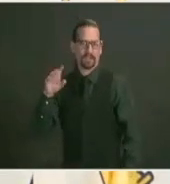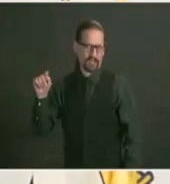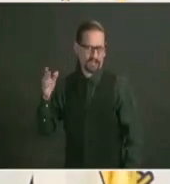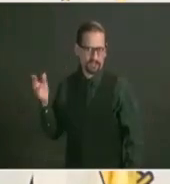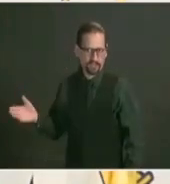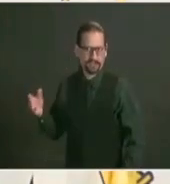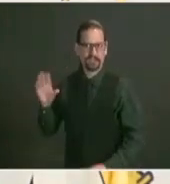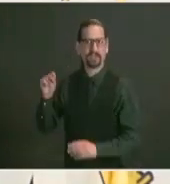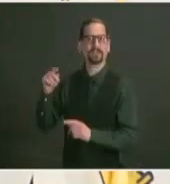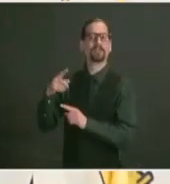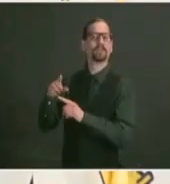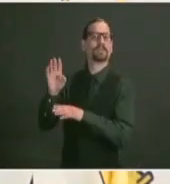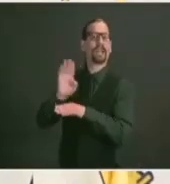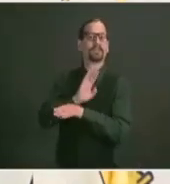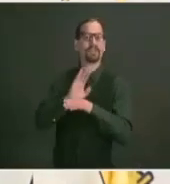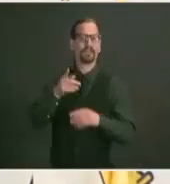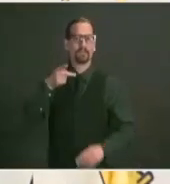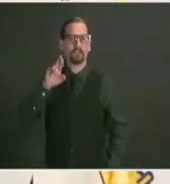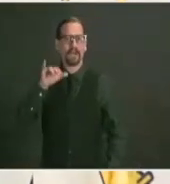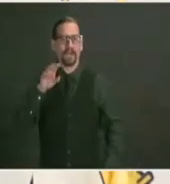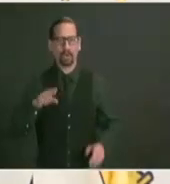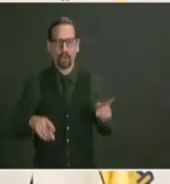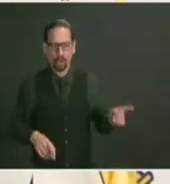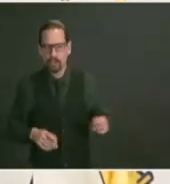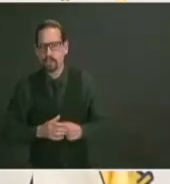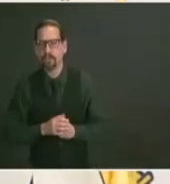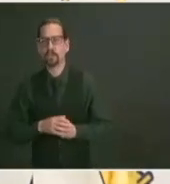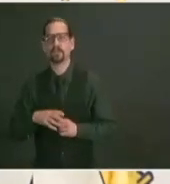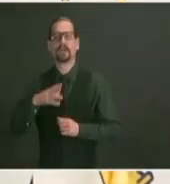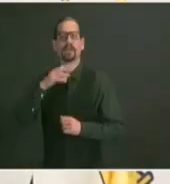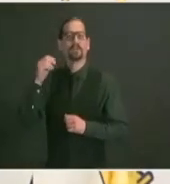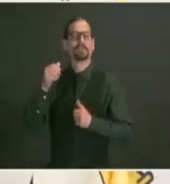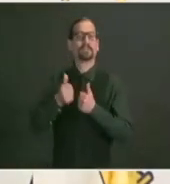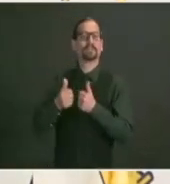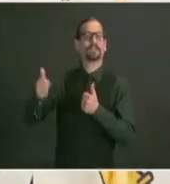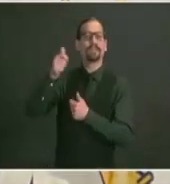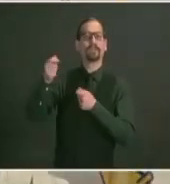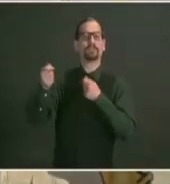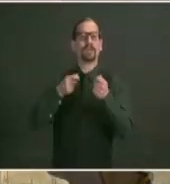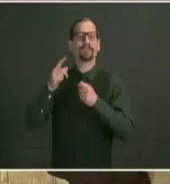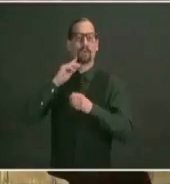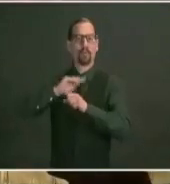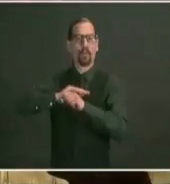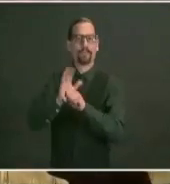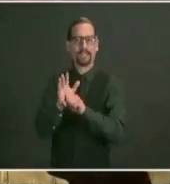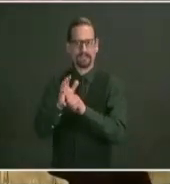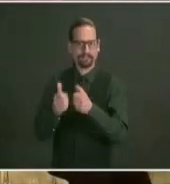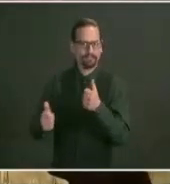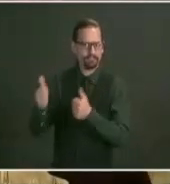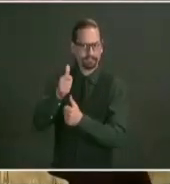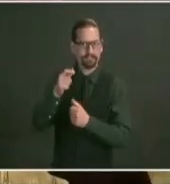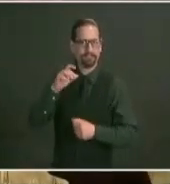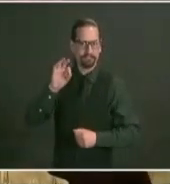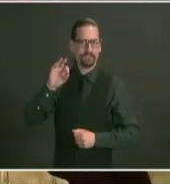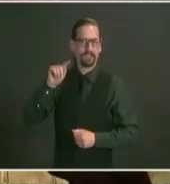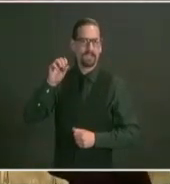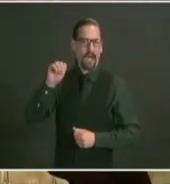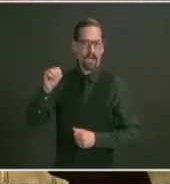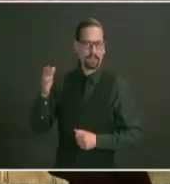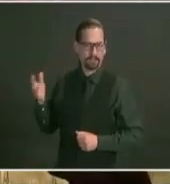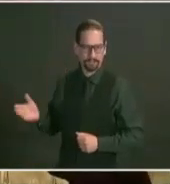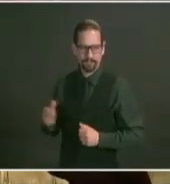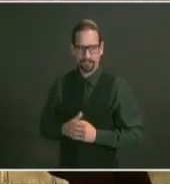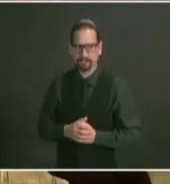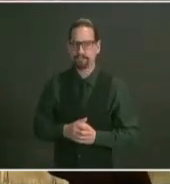director and and tom mccarthy executive director of the of the state's covid response you'll be hearing from all of us today